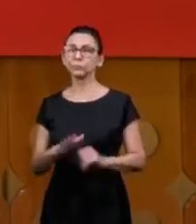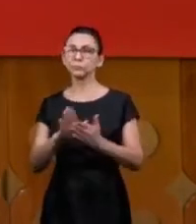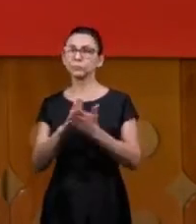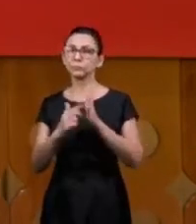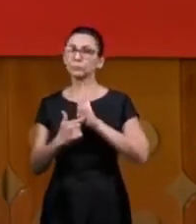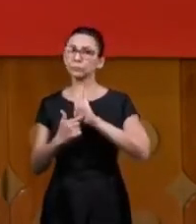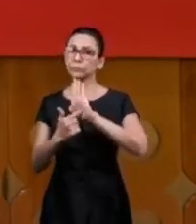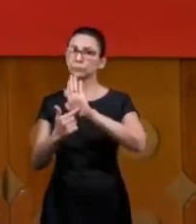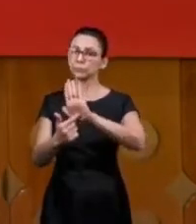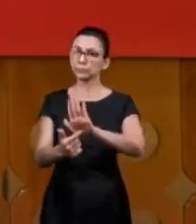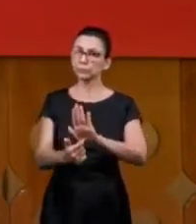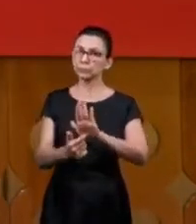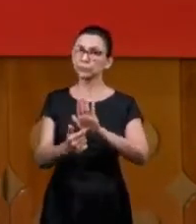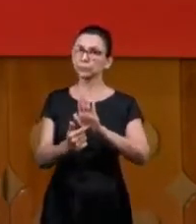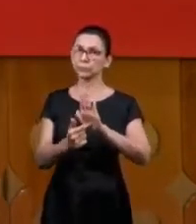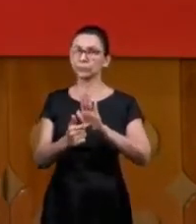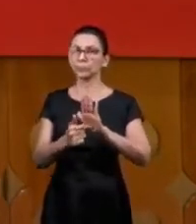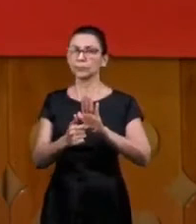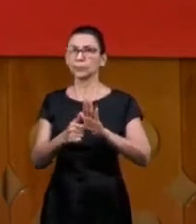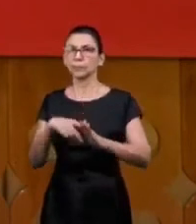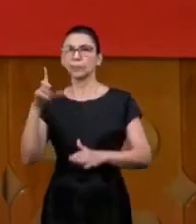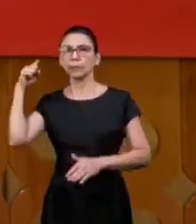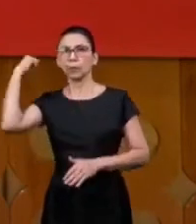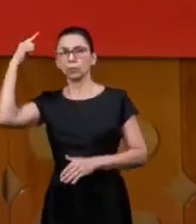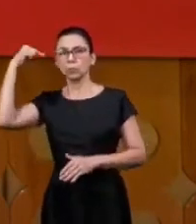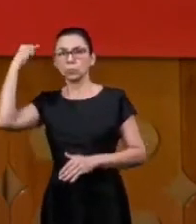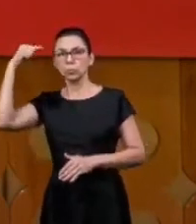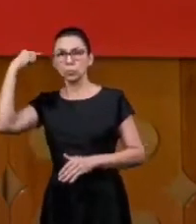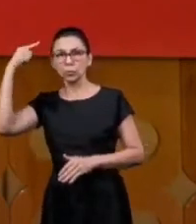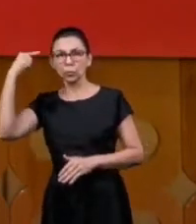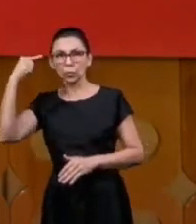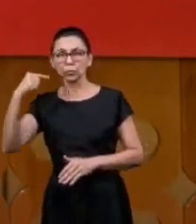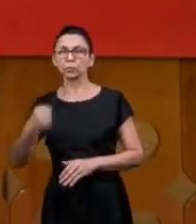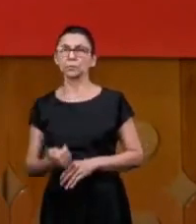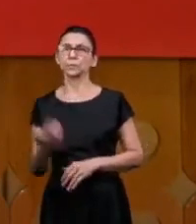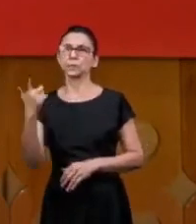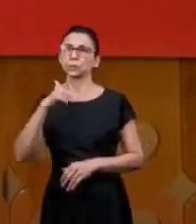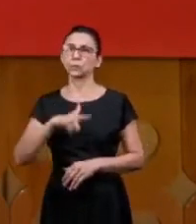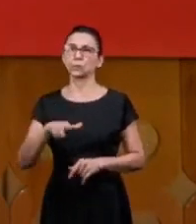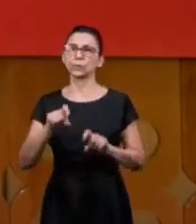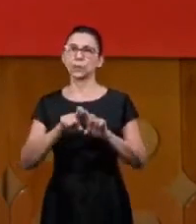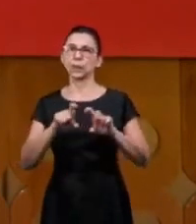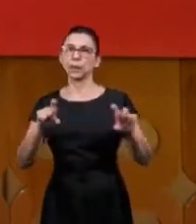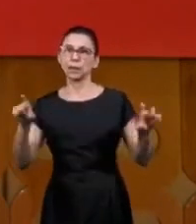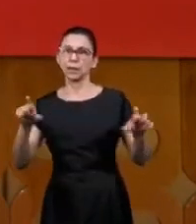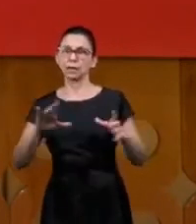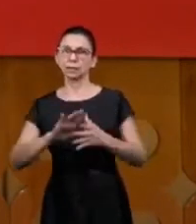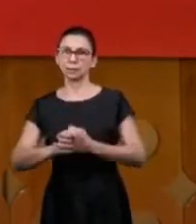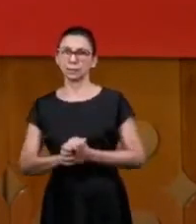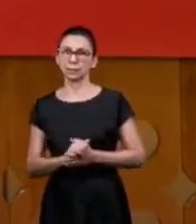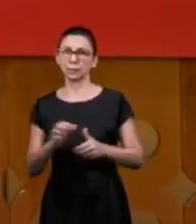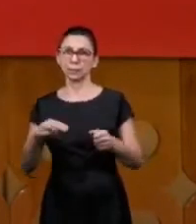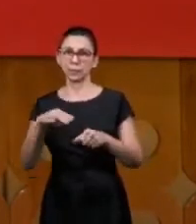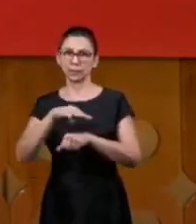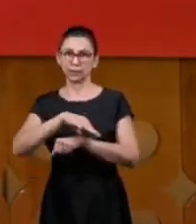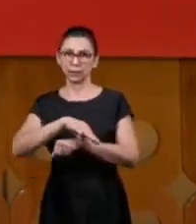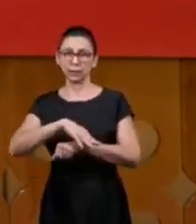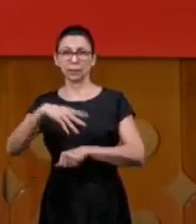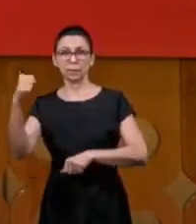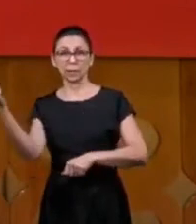the ministry the phrase it's not mine but I'm going to repeat it the ministry is larger than our life